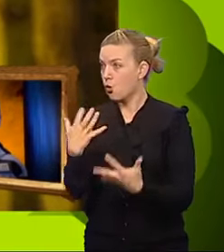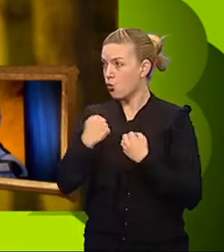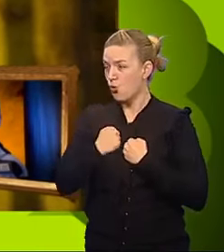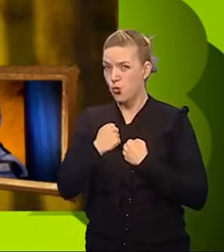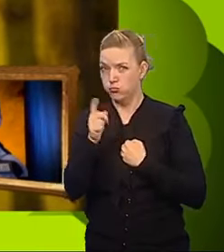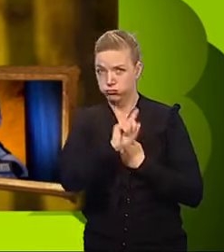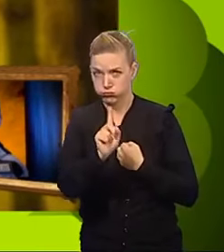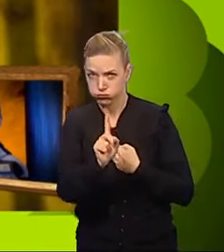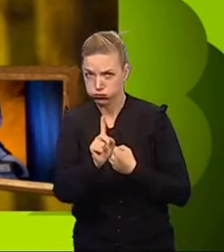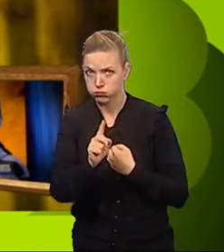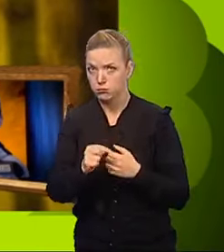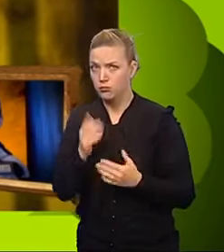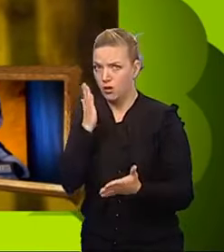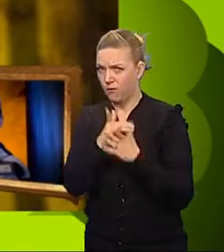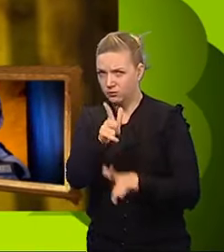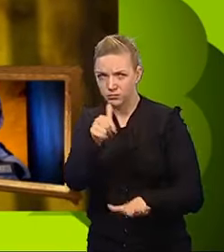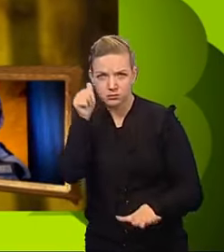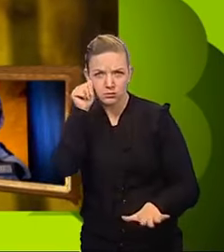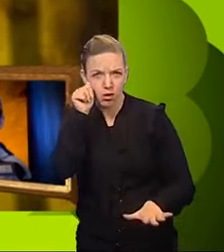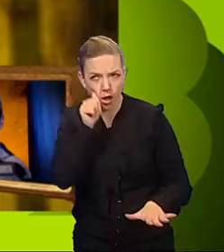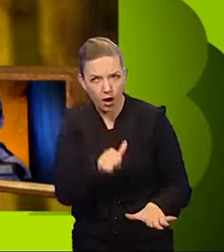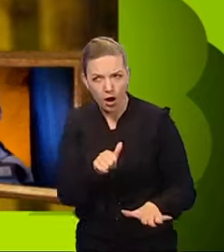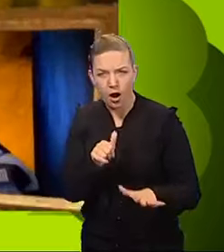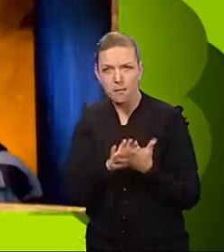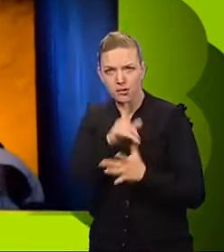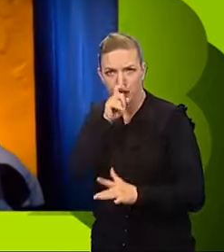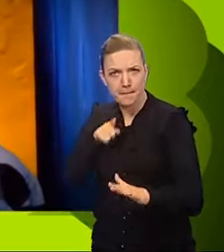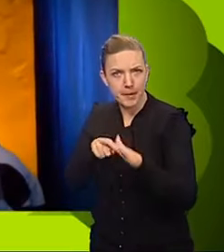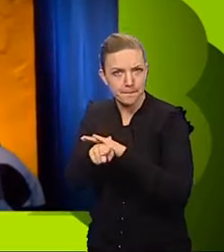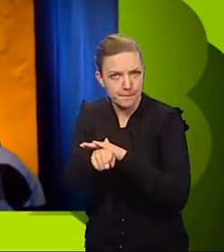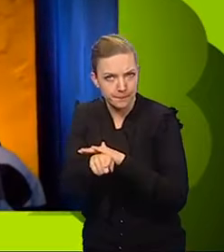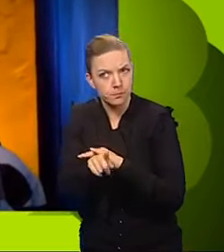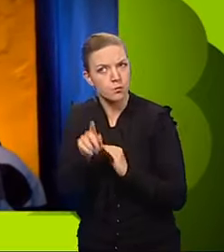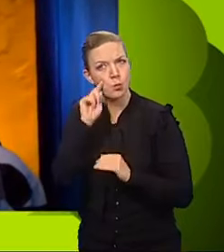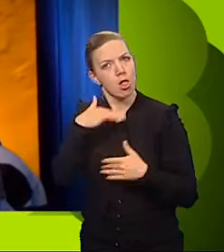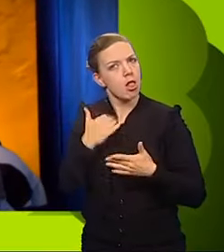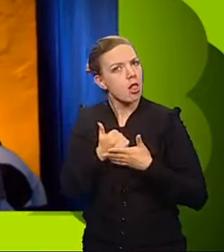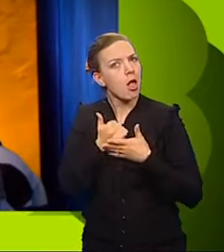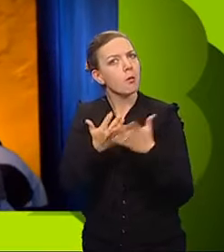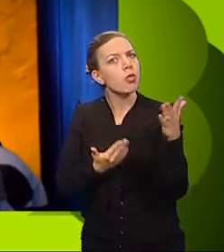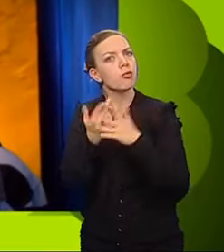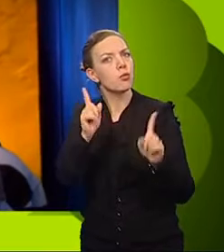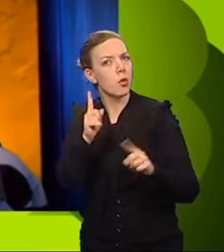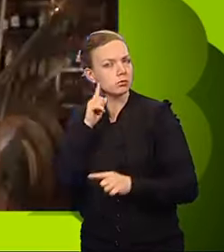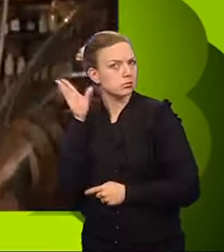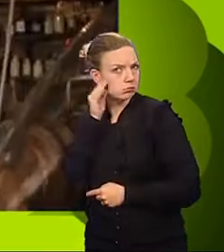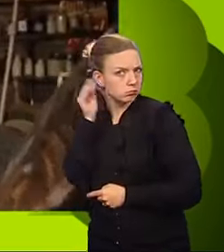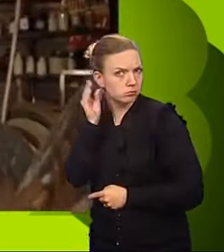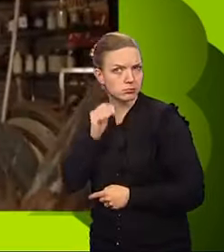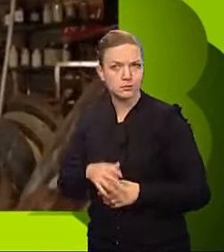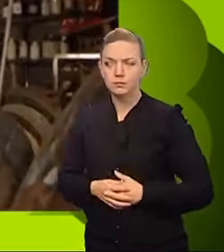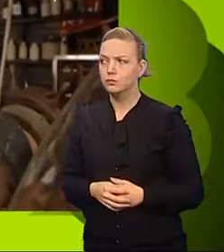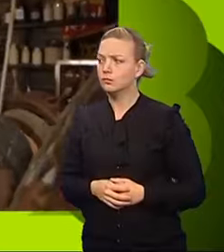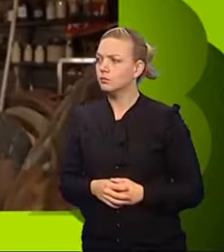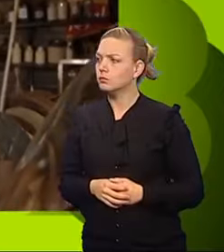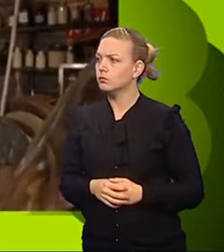You'll have to be really sneaky to get away with this. I will guide you through your whisper clip. We are